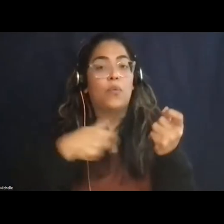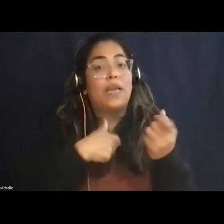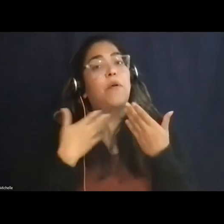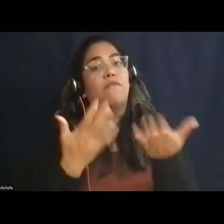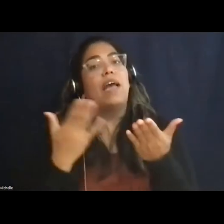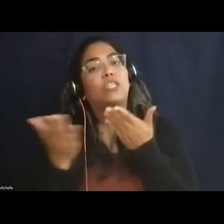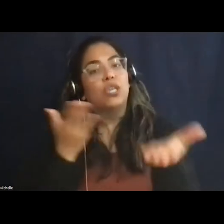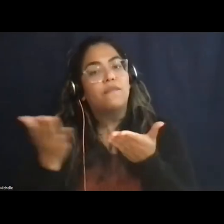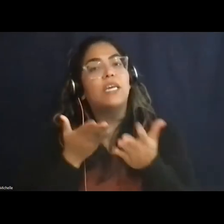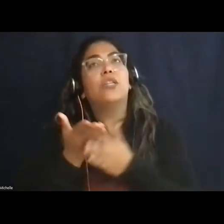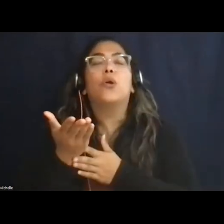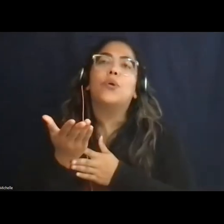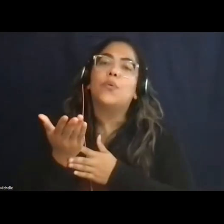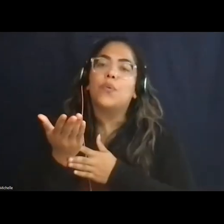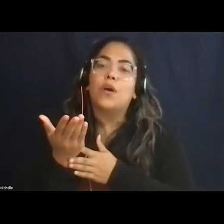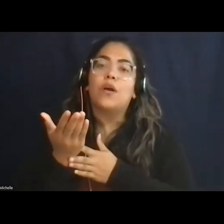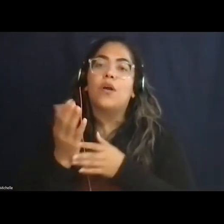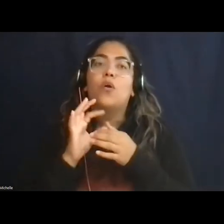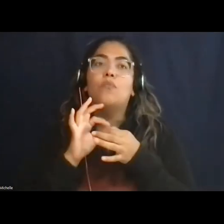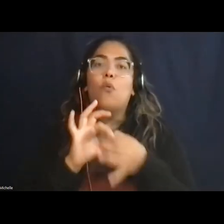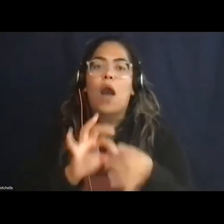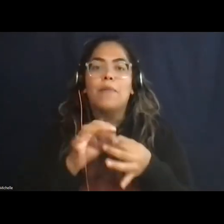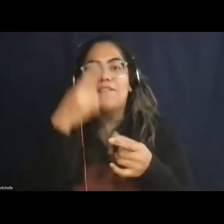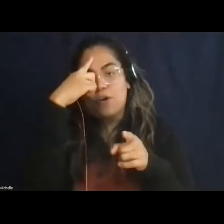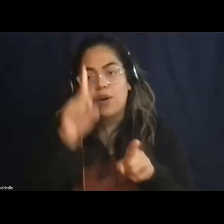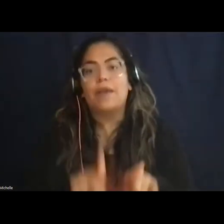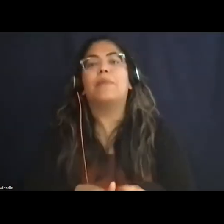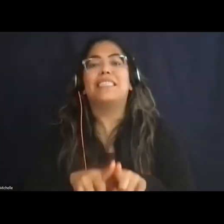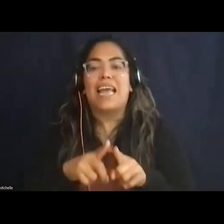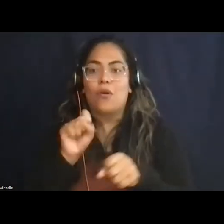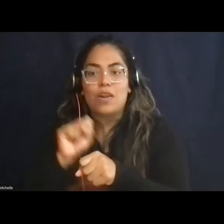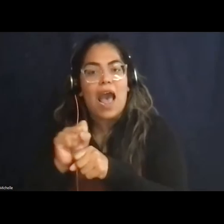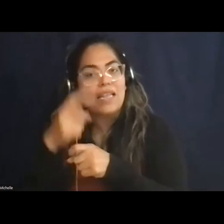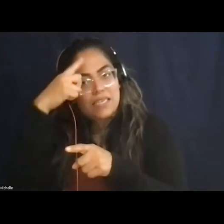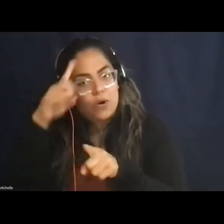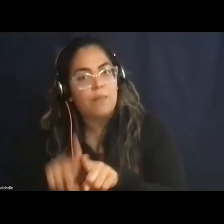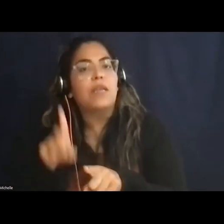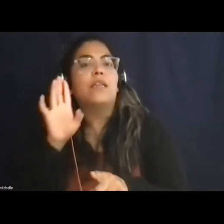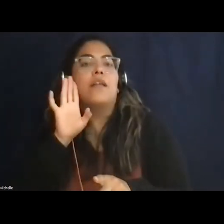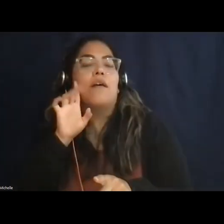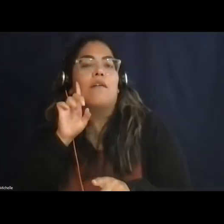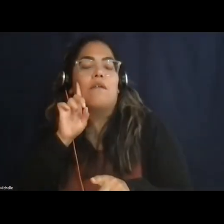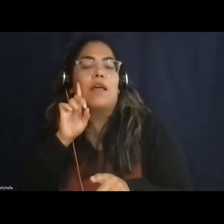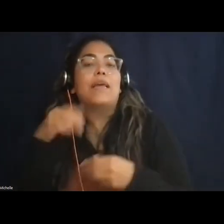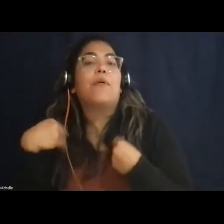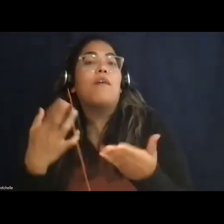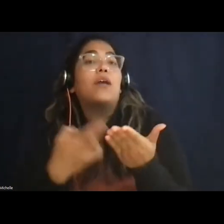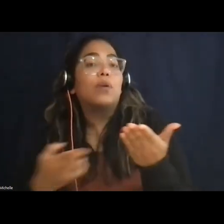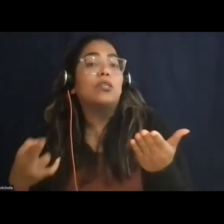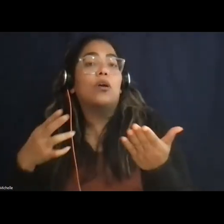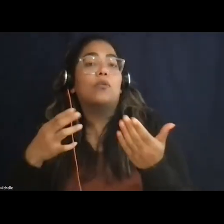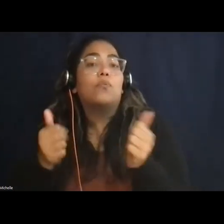through cooperative agreements and task agreements to provide resources through